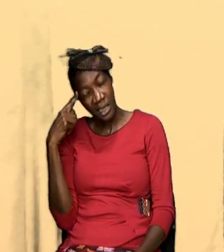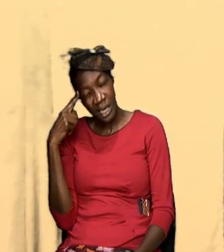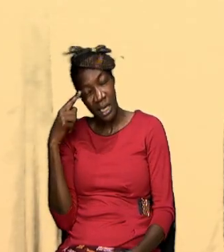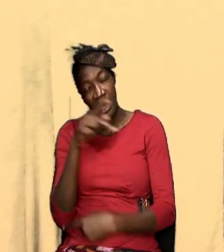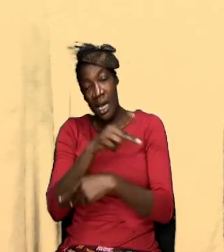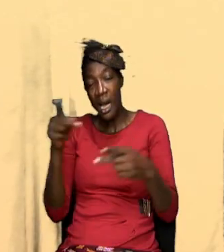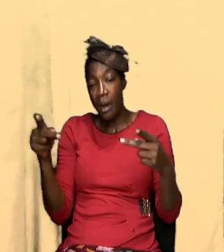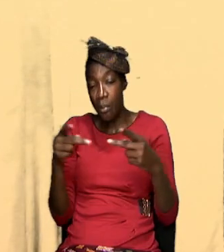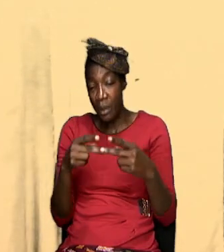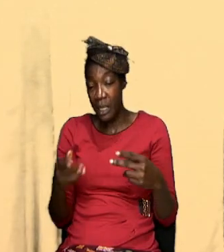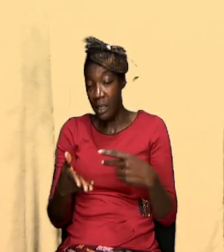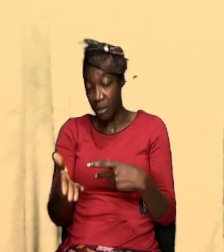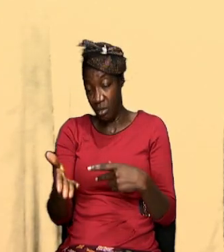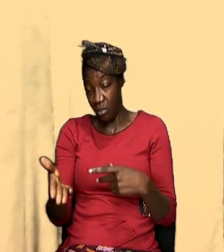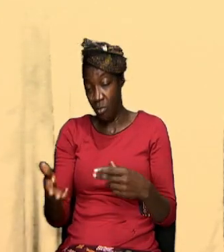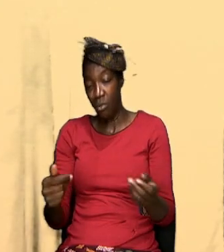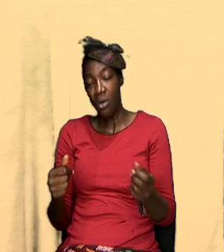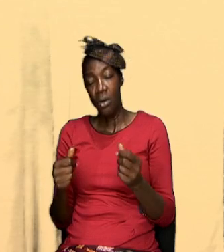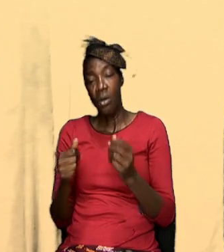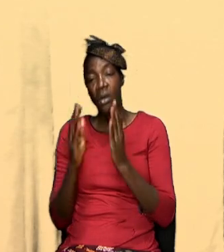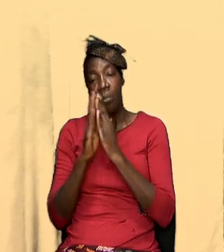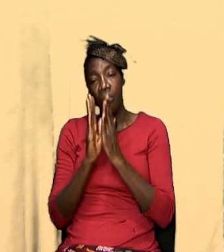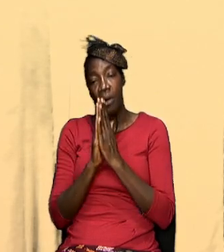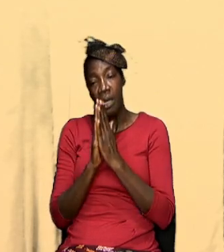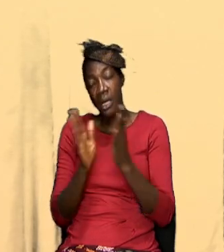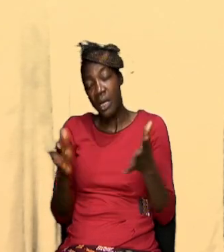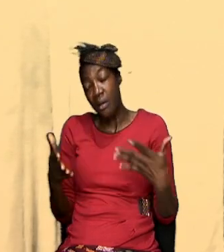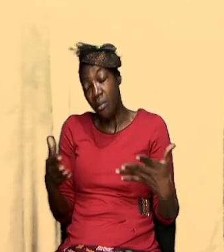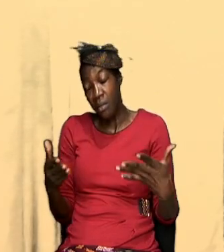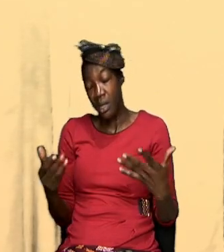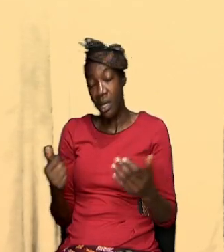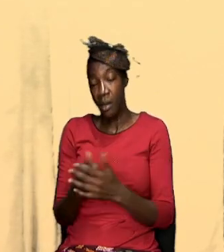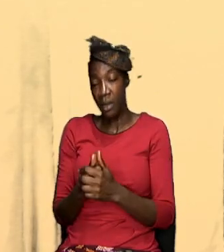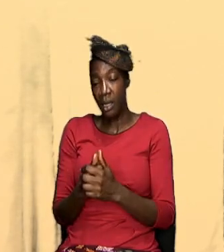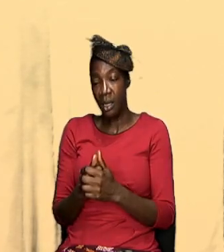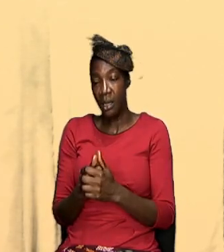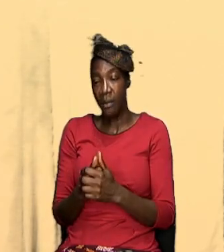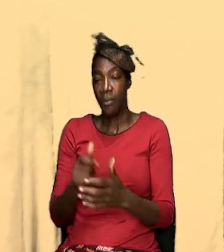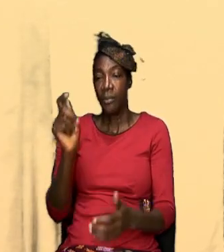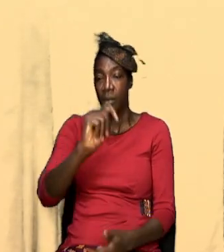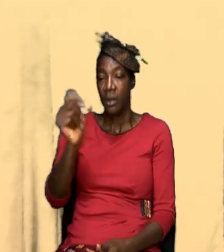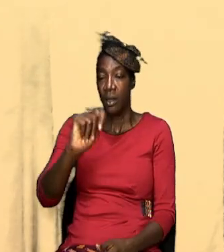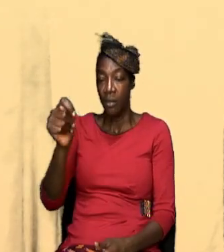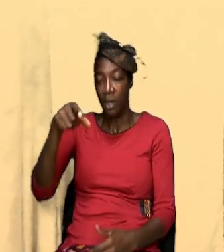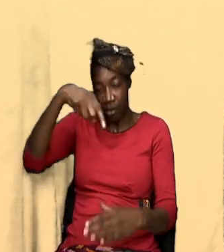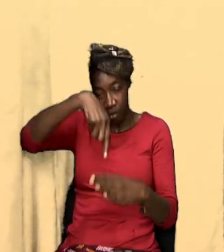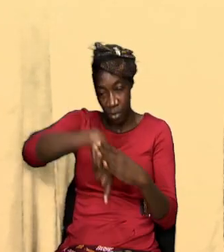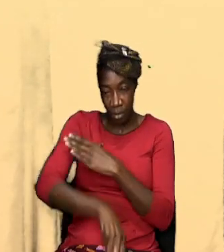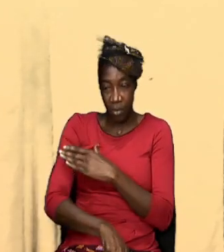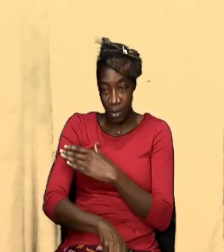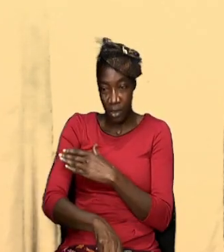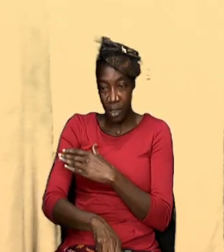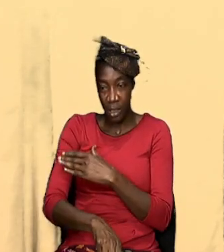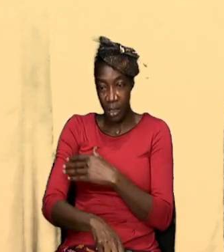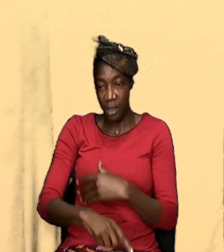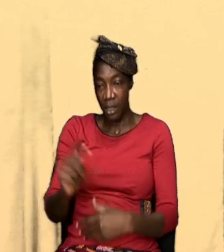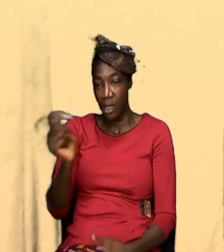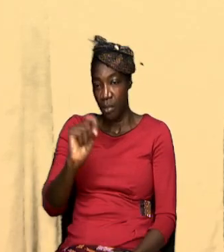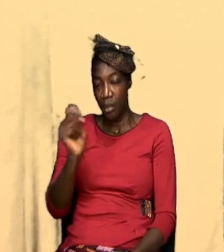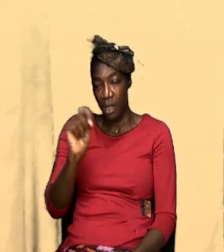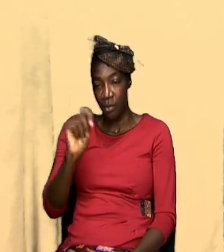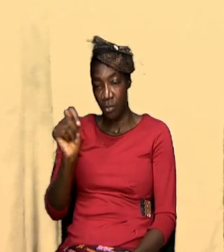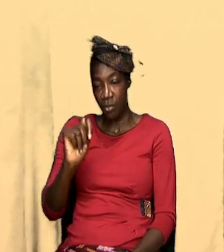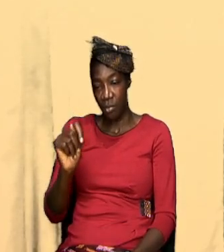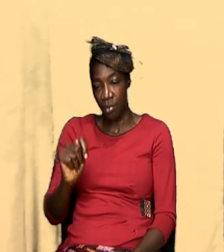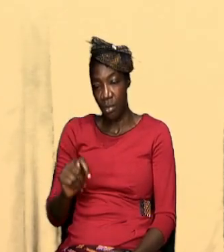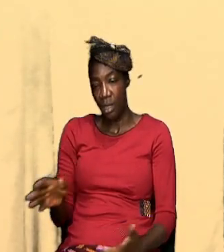place that you're going to pray. You know, whether it is in the bathroom that downstairs bathroom that nobody use, you